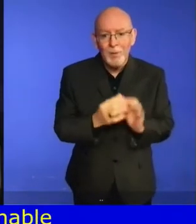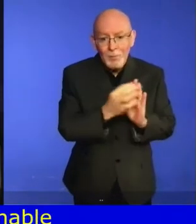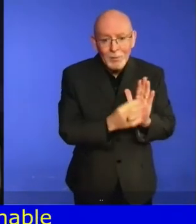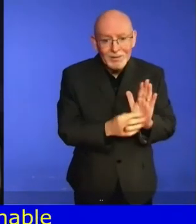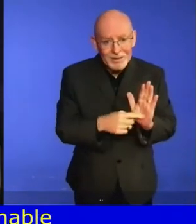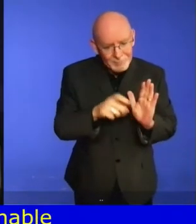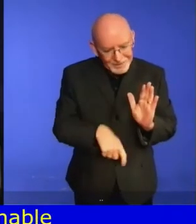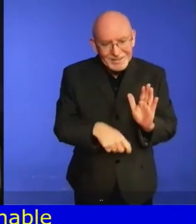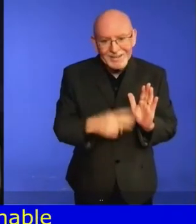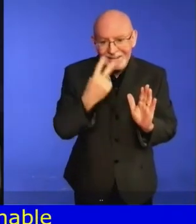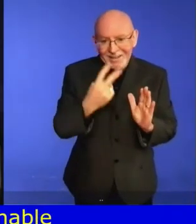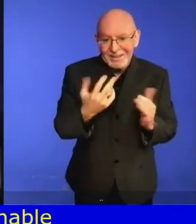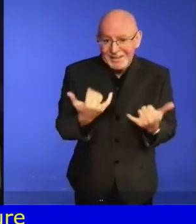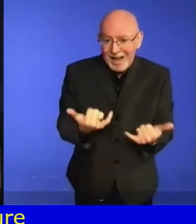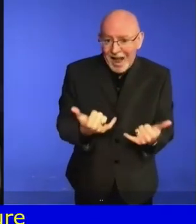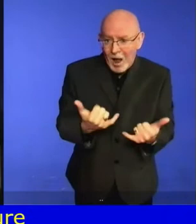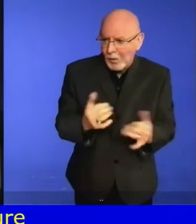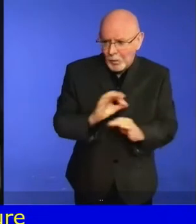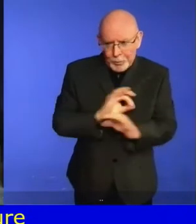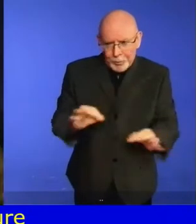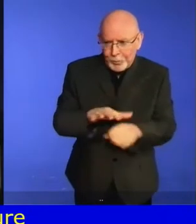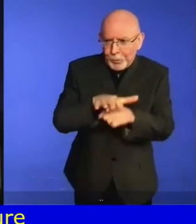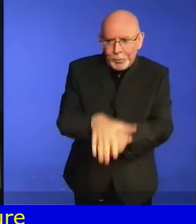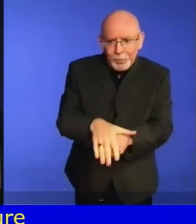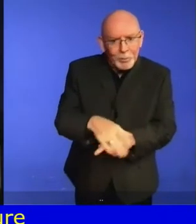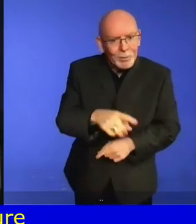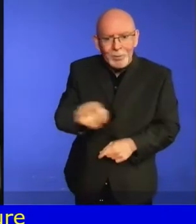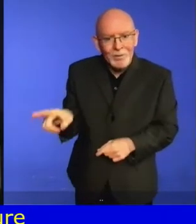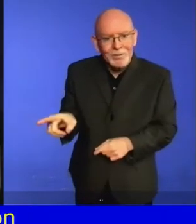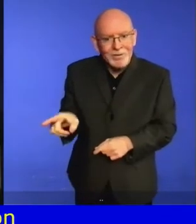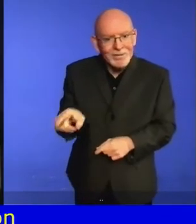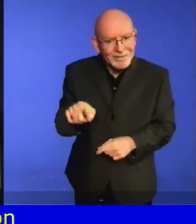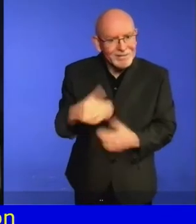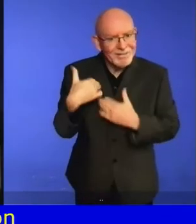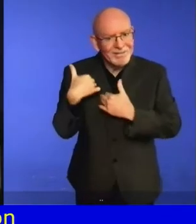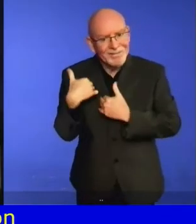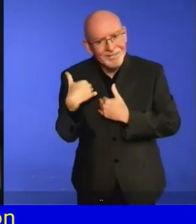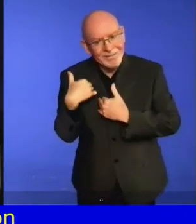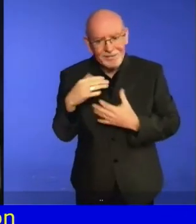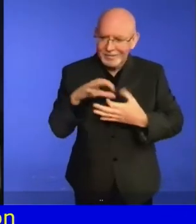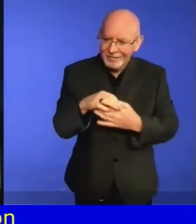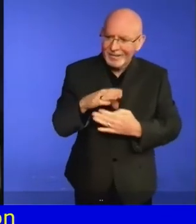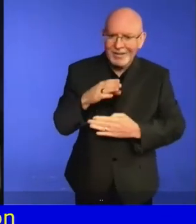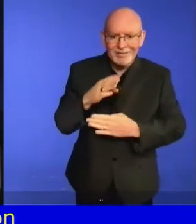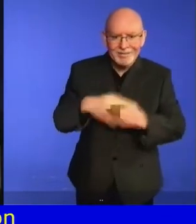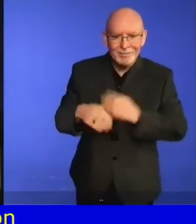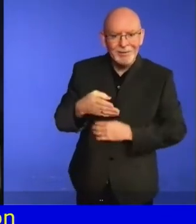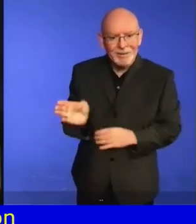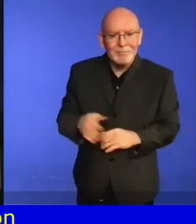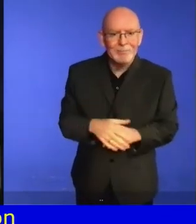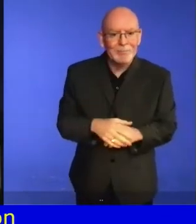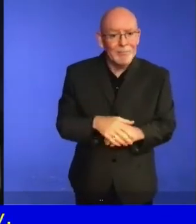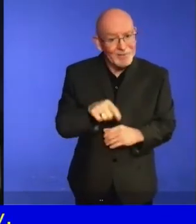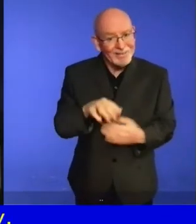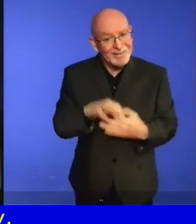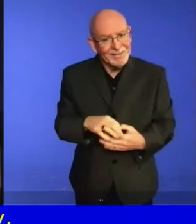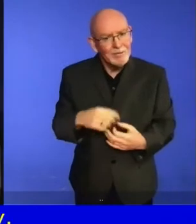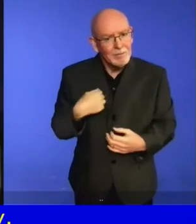it will be advisable to create a reasonable accommodation fund ready to be accessed through simplified